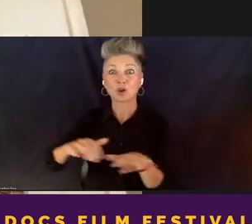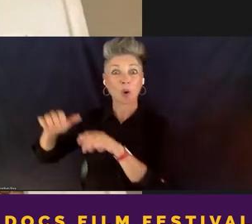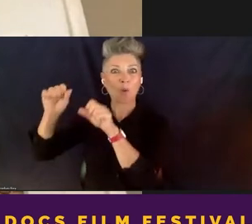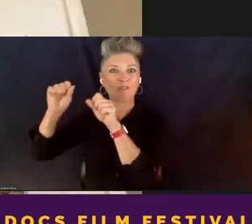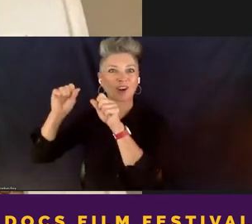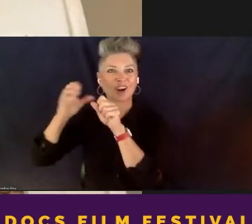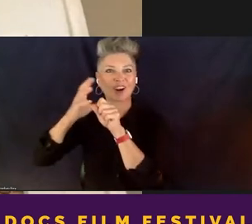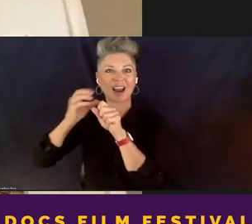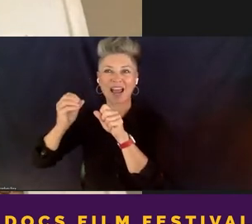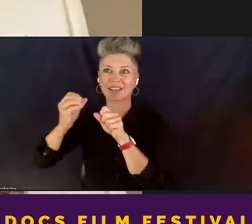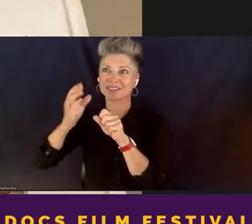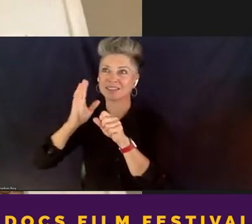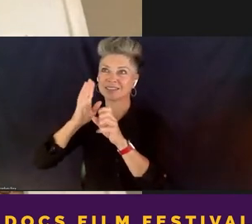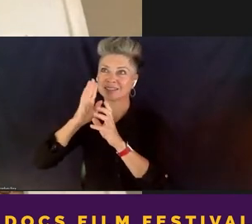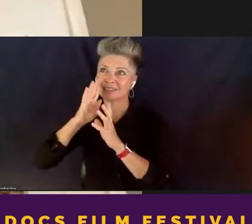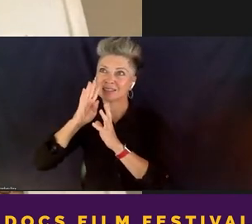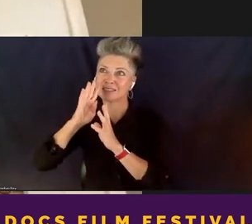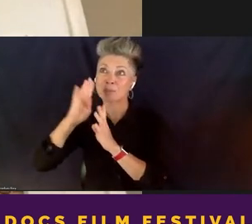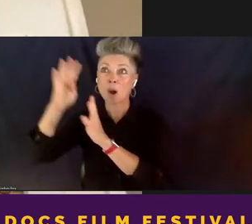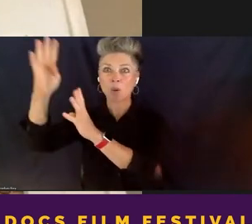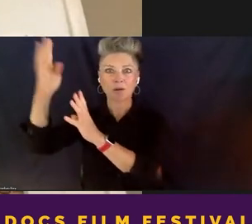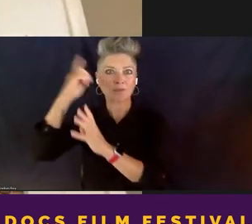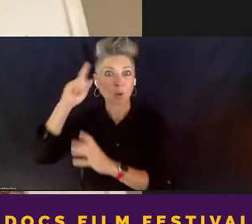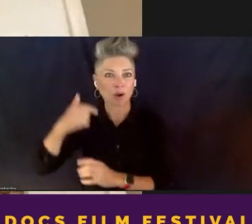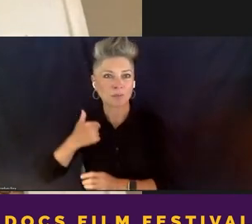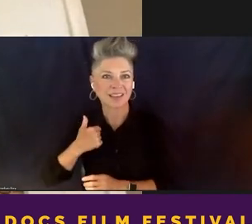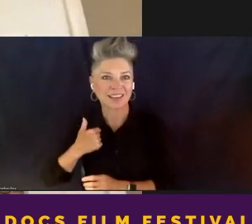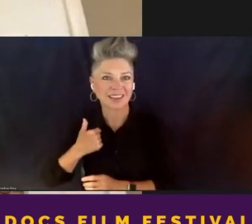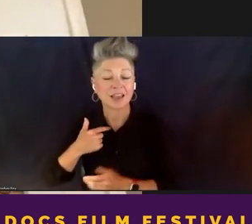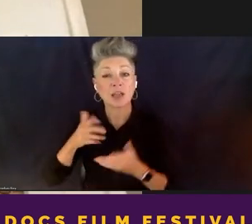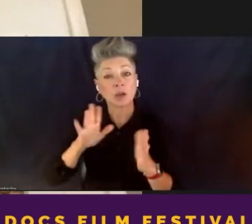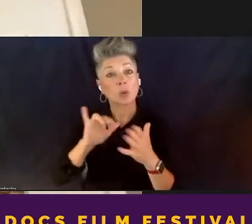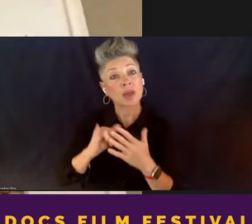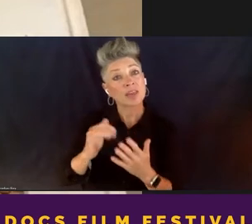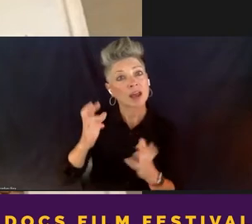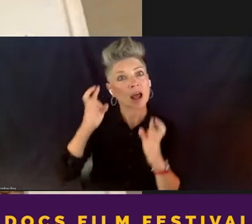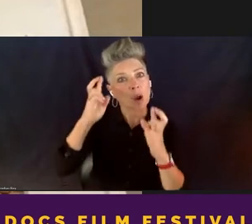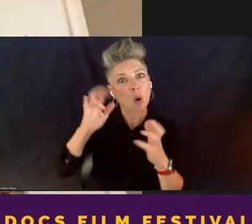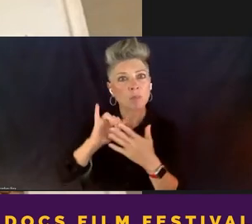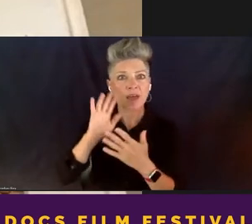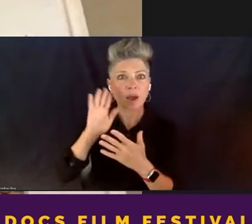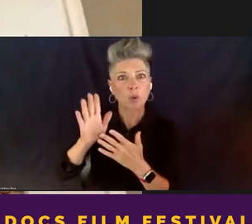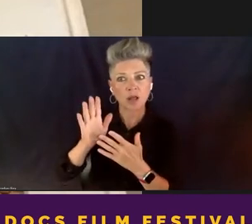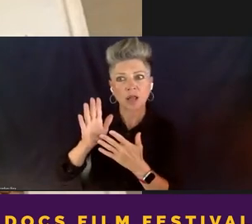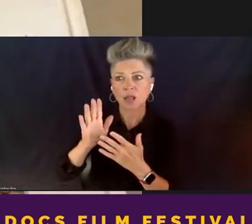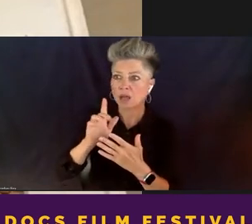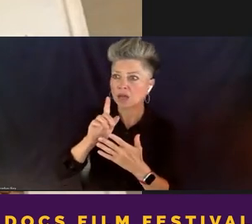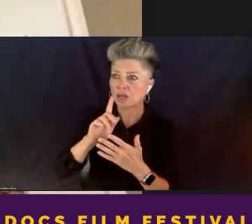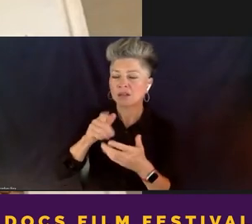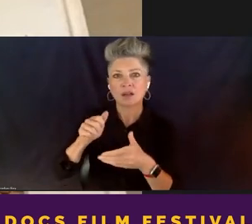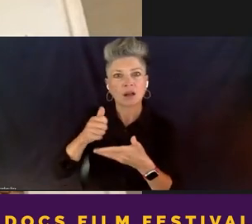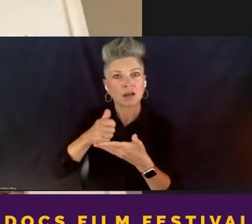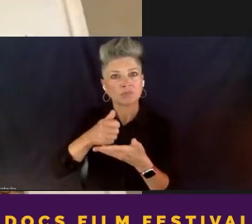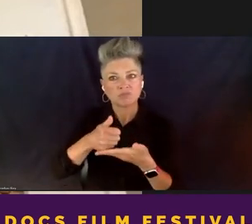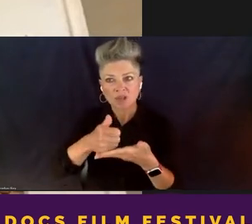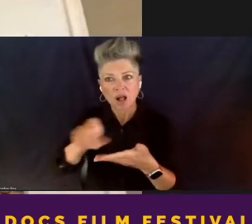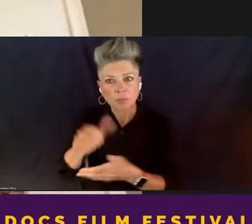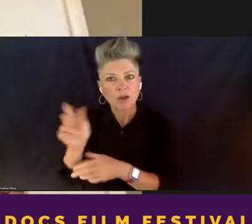um, in a way where I hope that it speaks and it invokes inspiration to others throughout